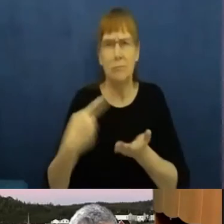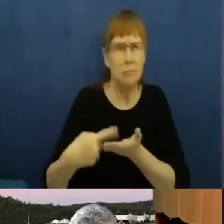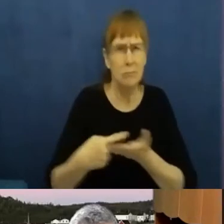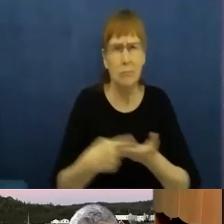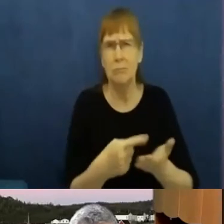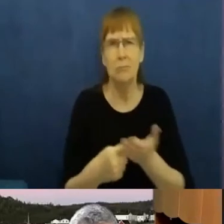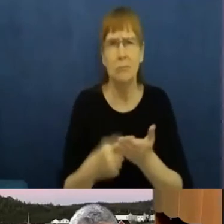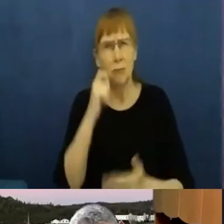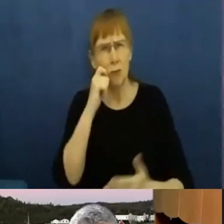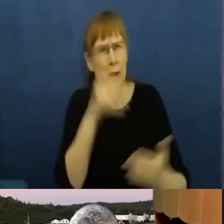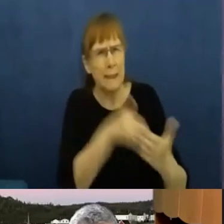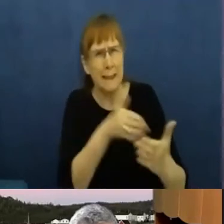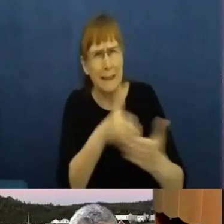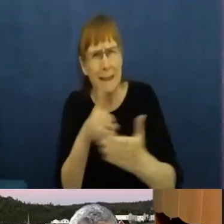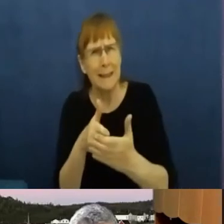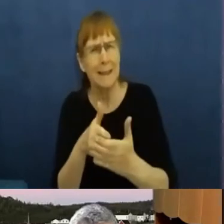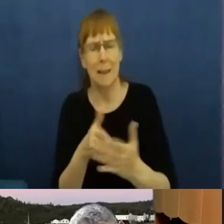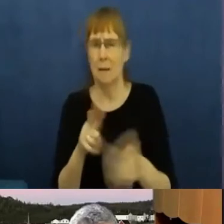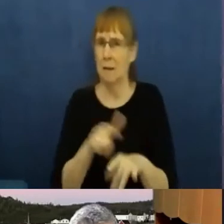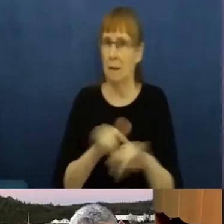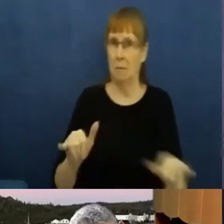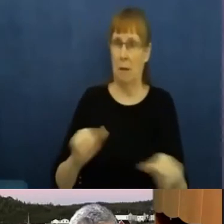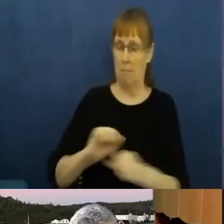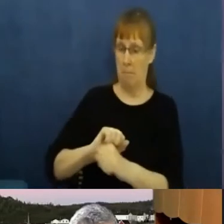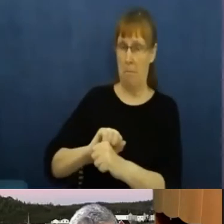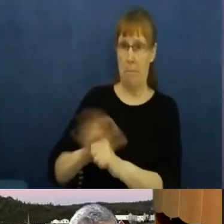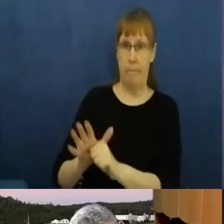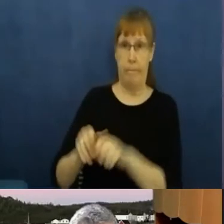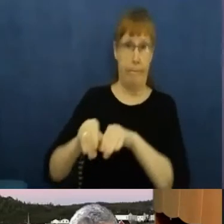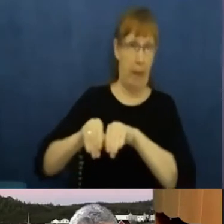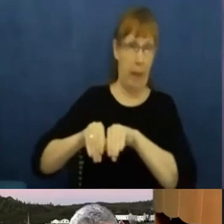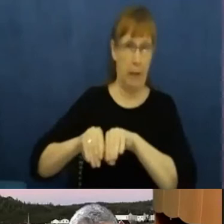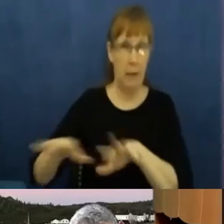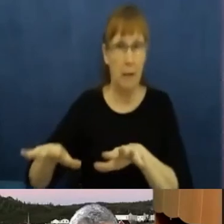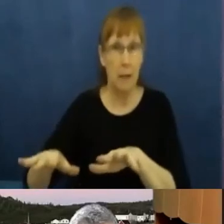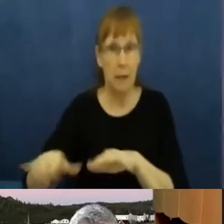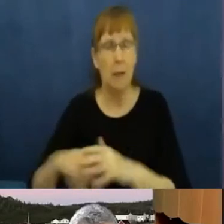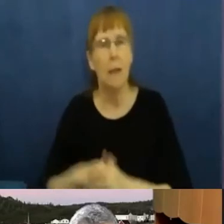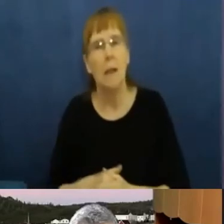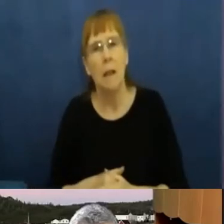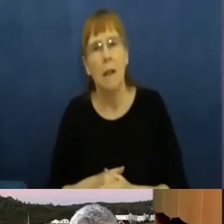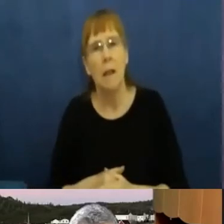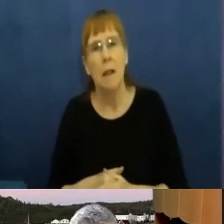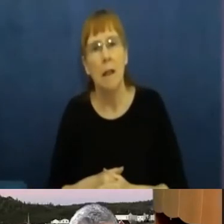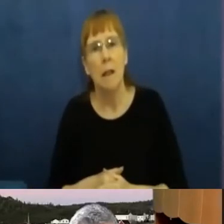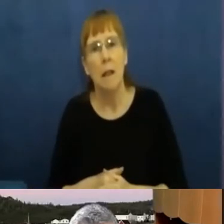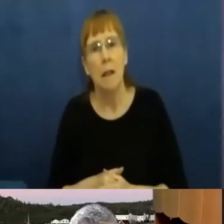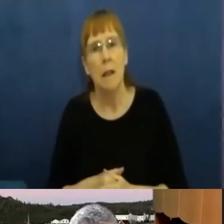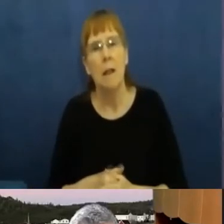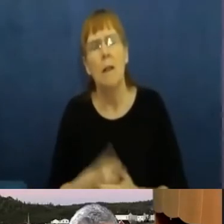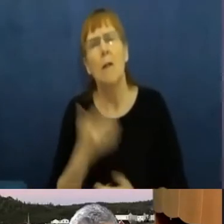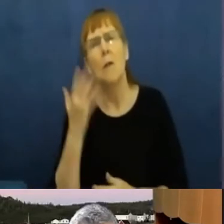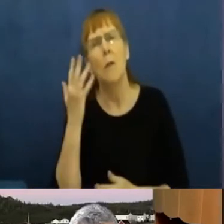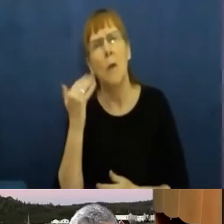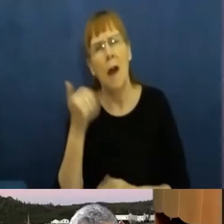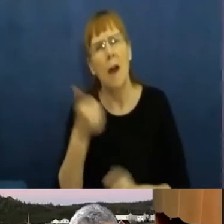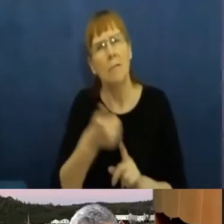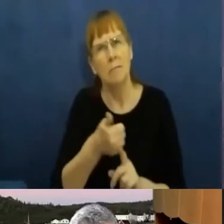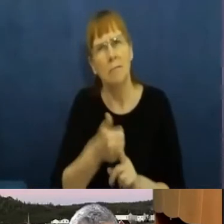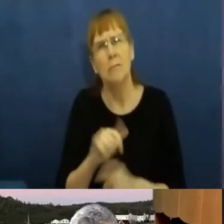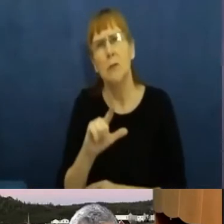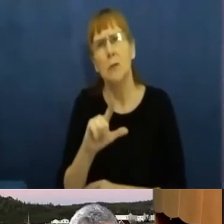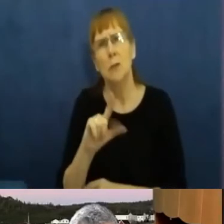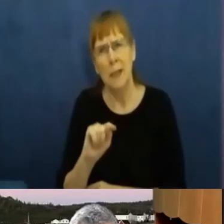in the middle of this pandemic, I'd like to ask why is the Lieutenant Governor interested